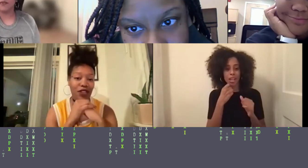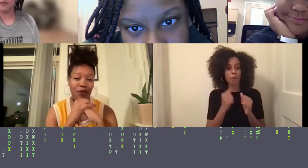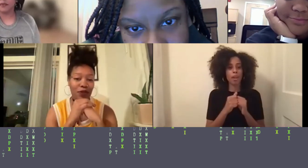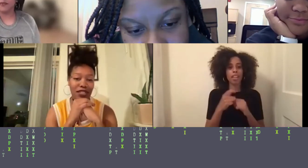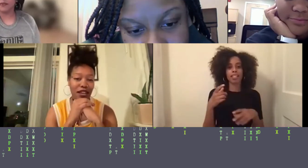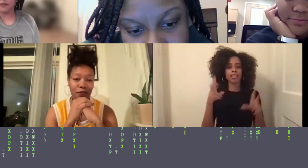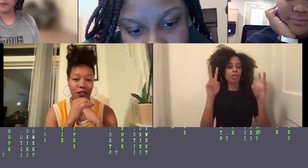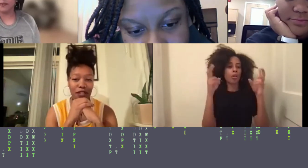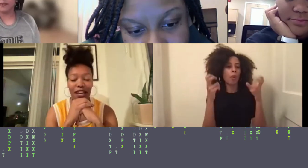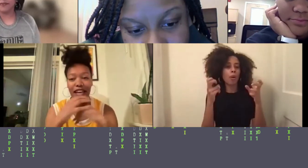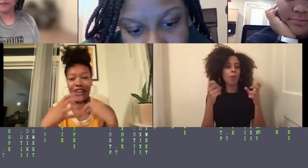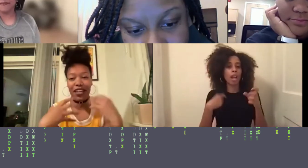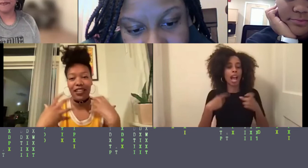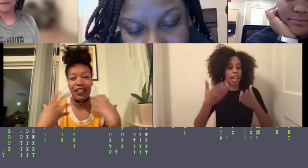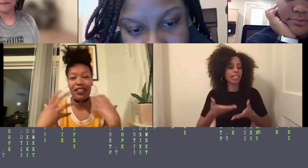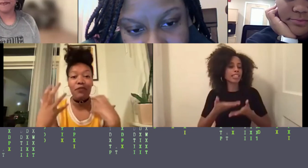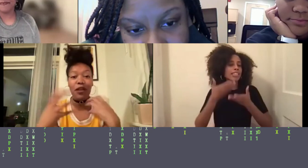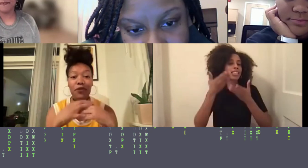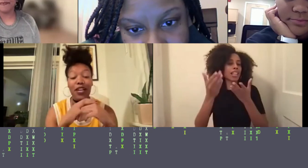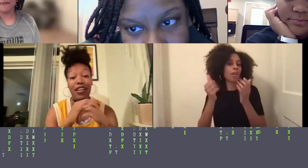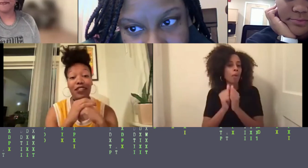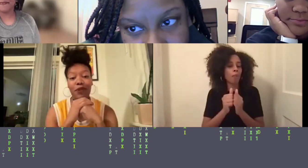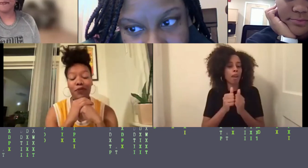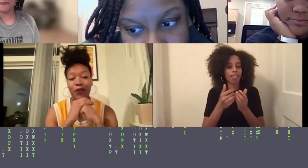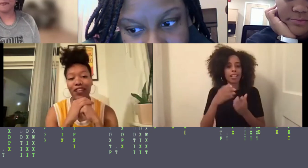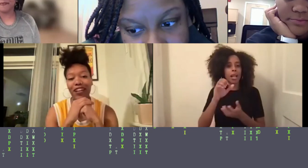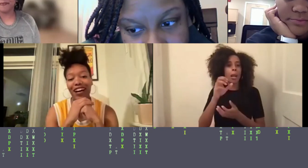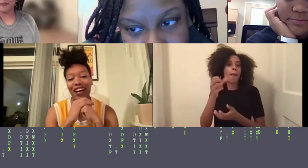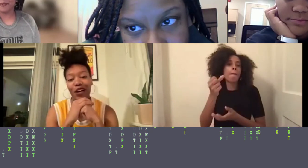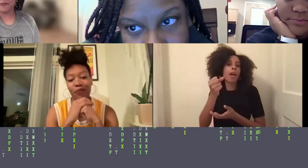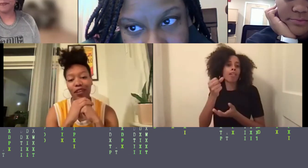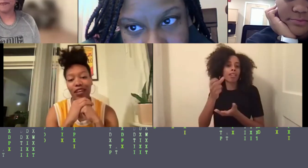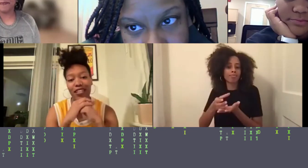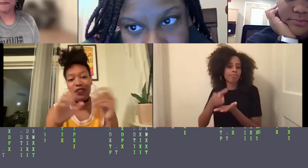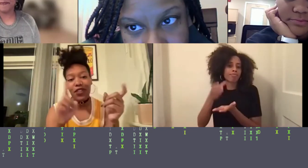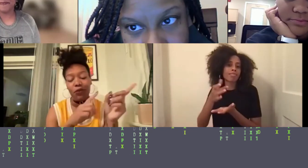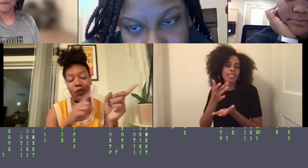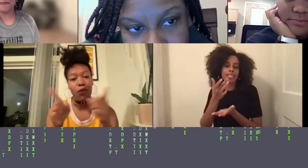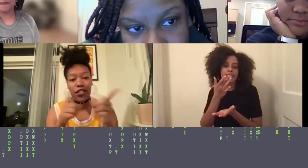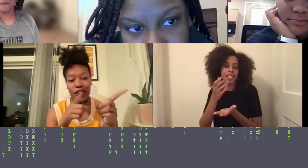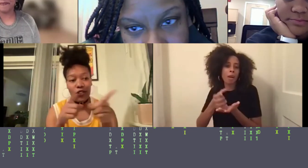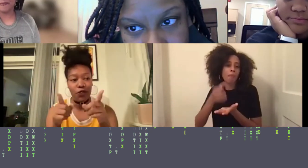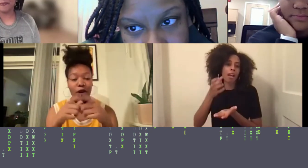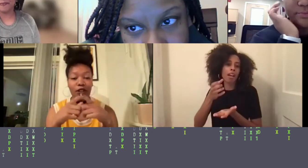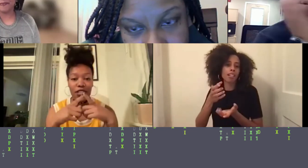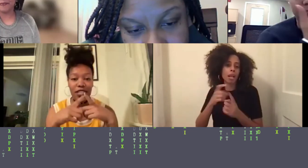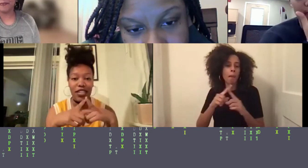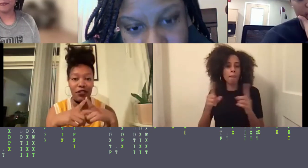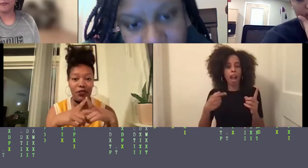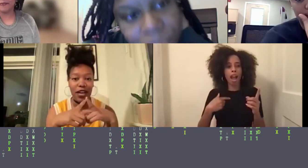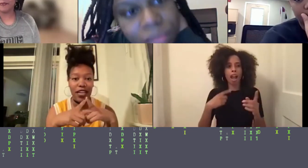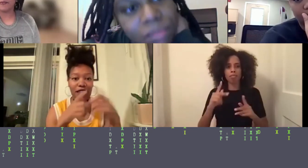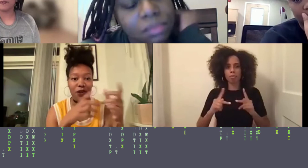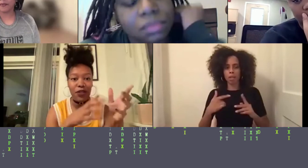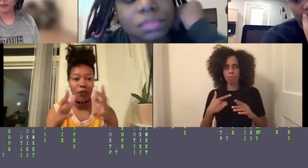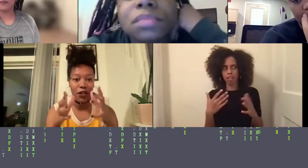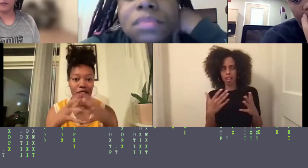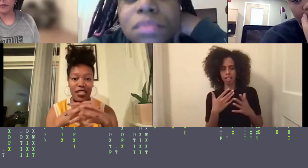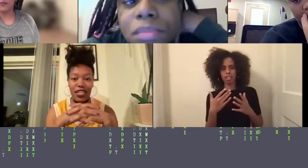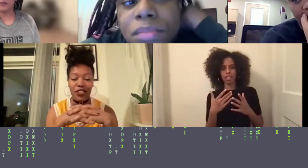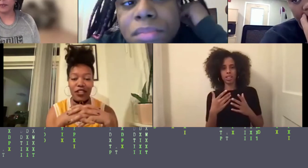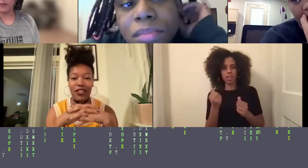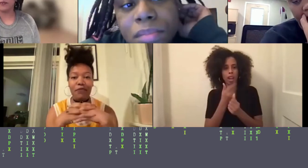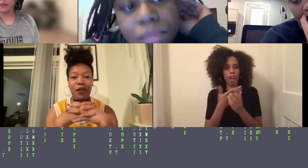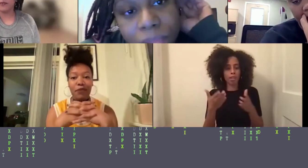say that and deliver with a side of milk. And I think that that's sometimes threatening to people because everything would point to marginalization. Right. And so within